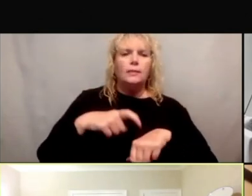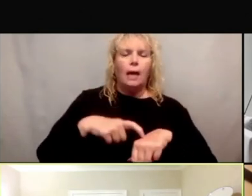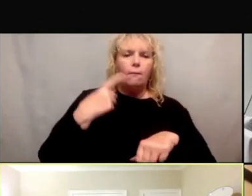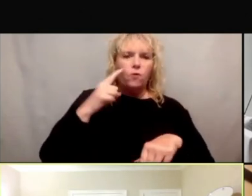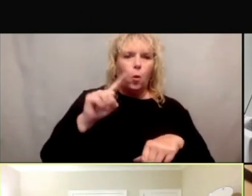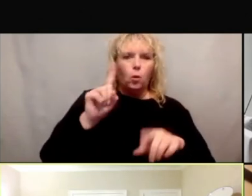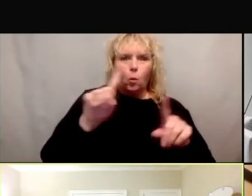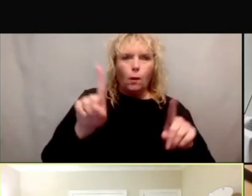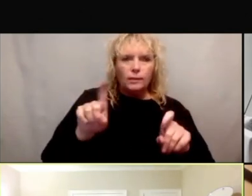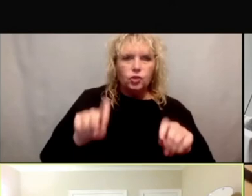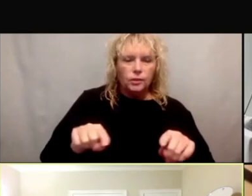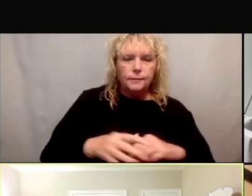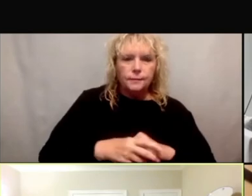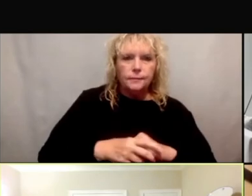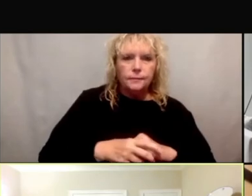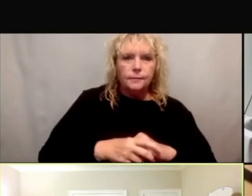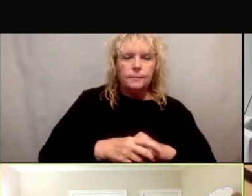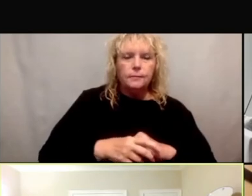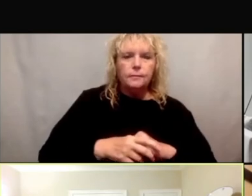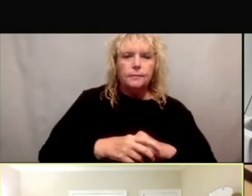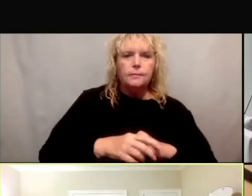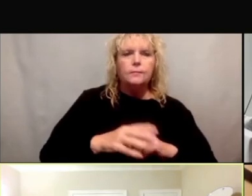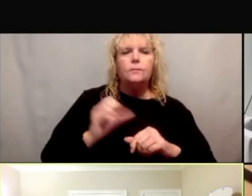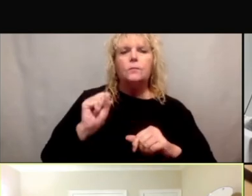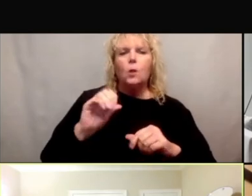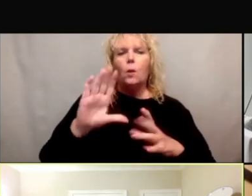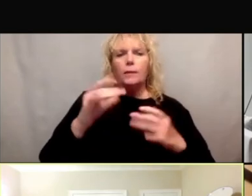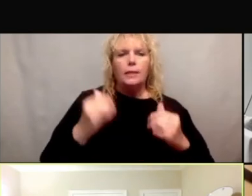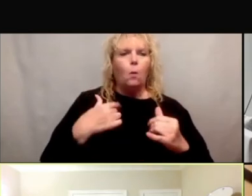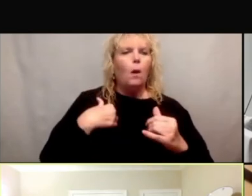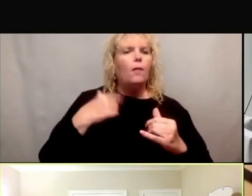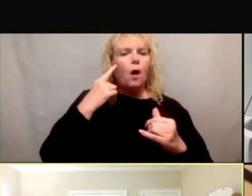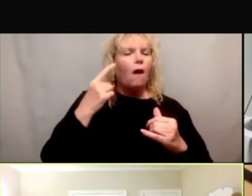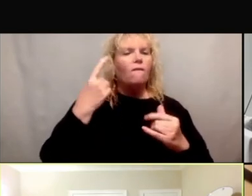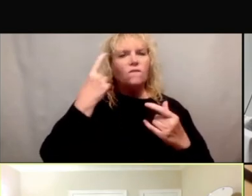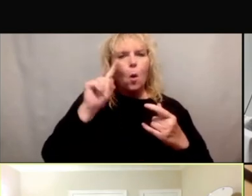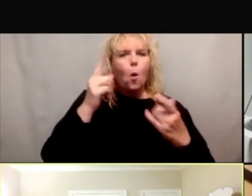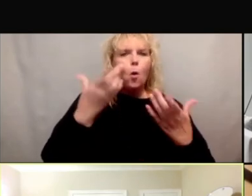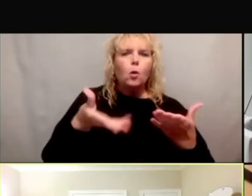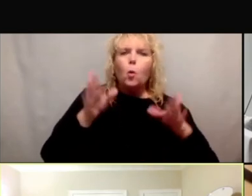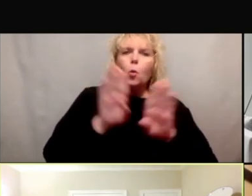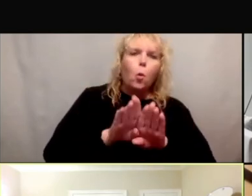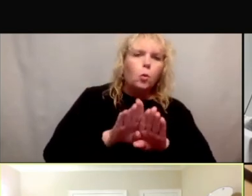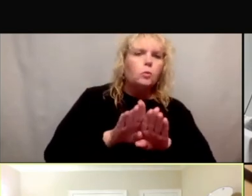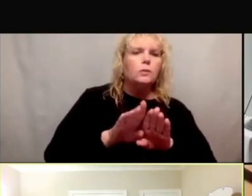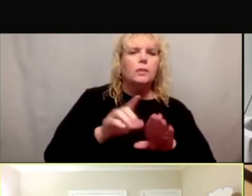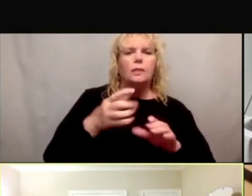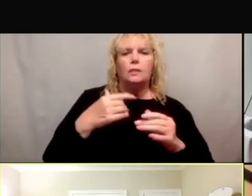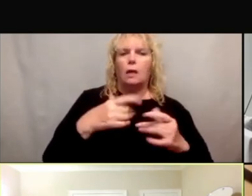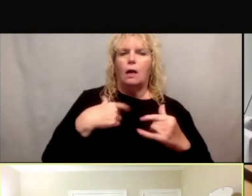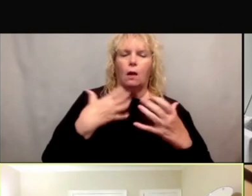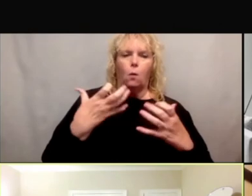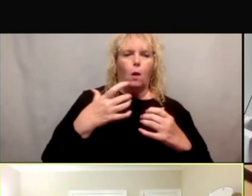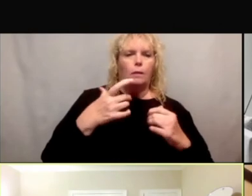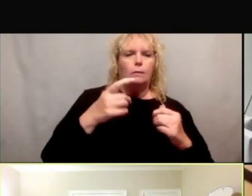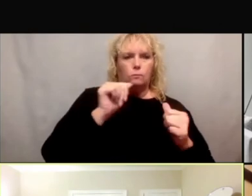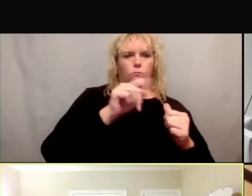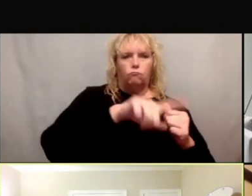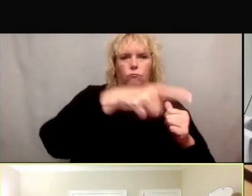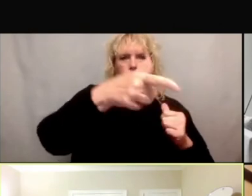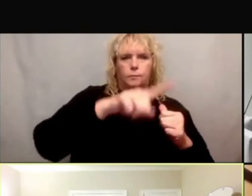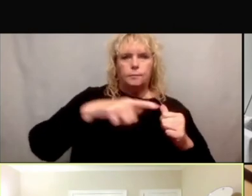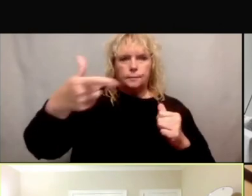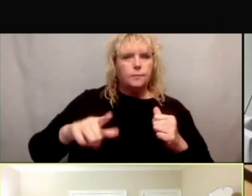So, um, we thought in conclusion, we'd have the panelists, um, go around and give some final thoughts about this